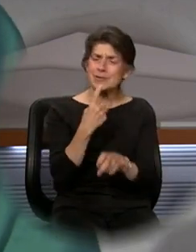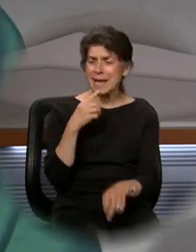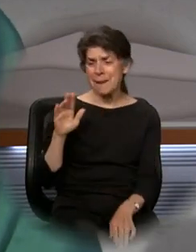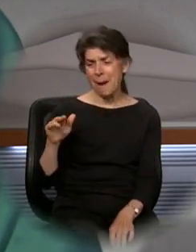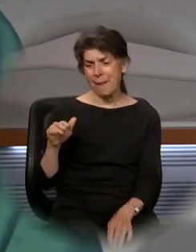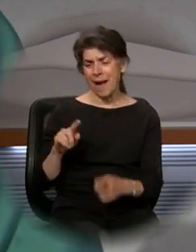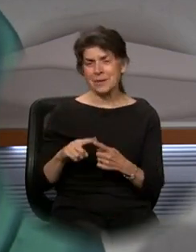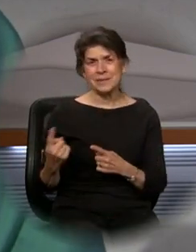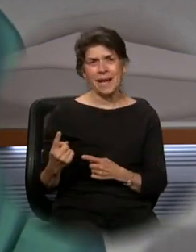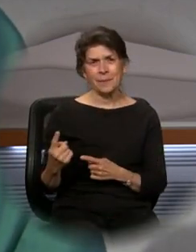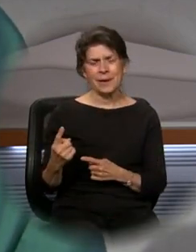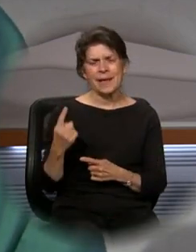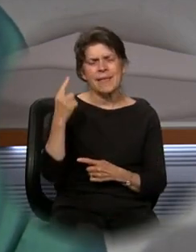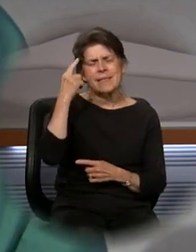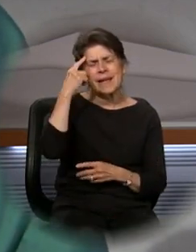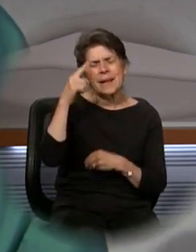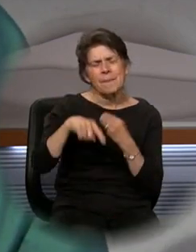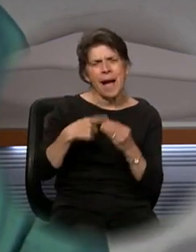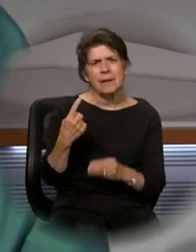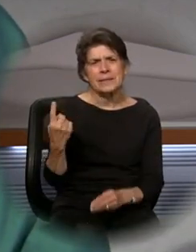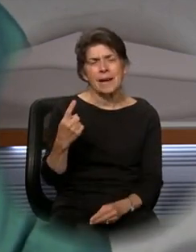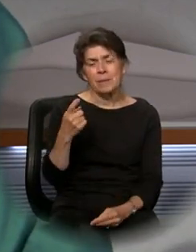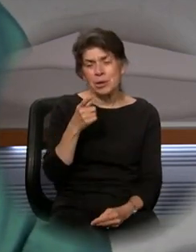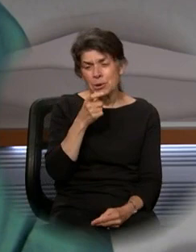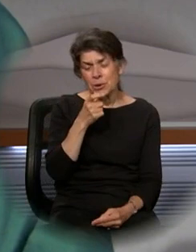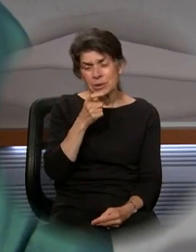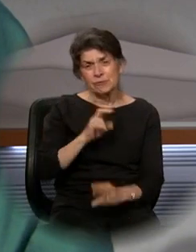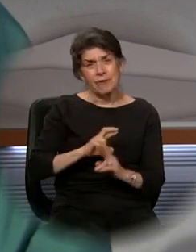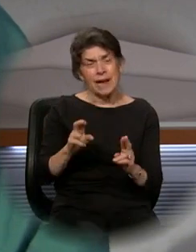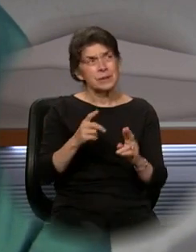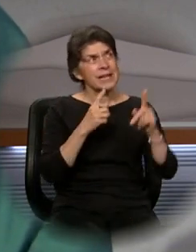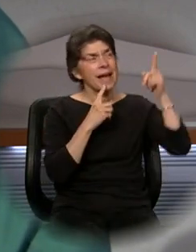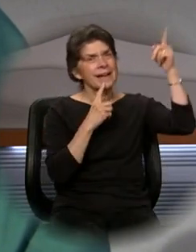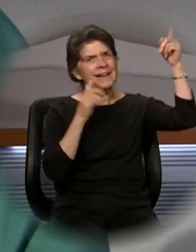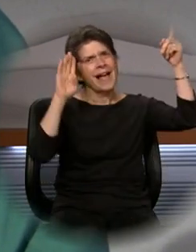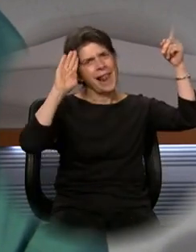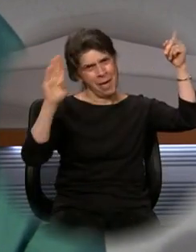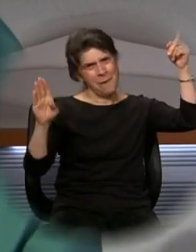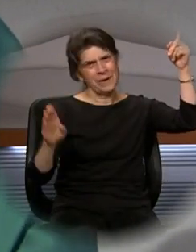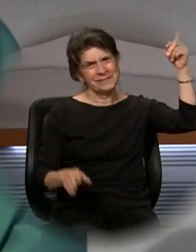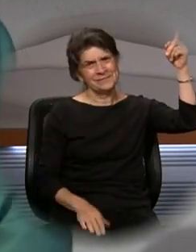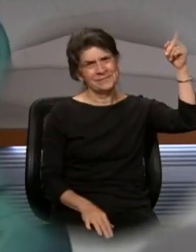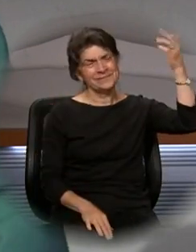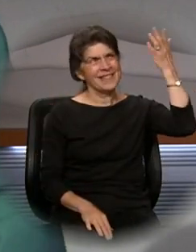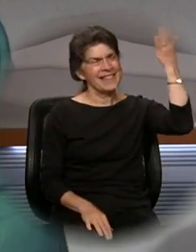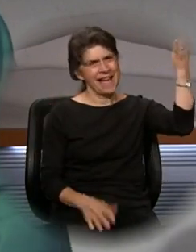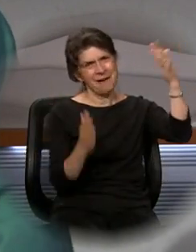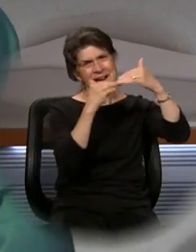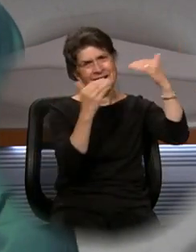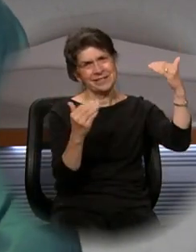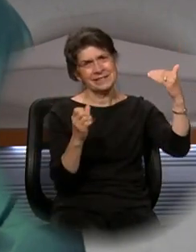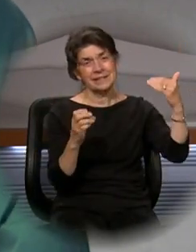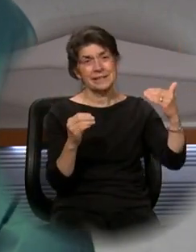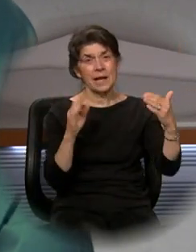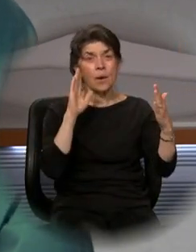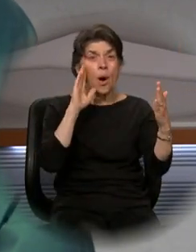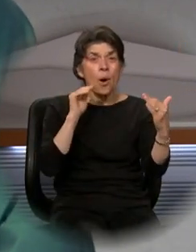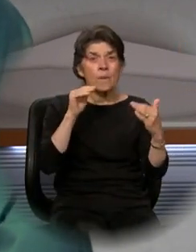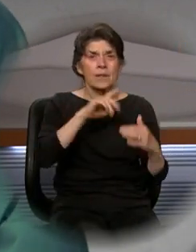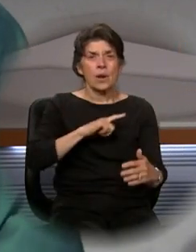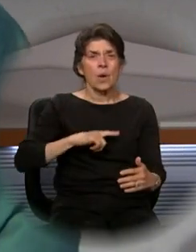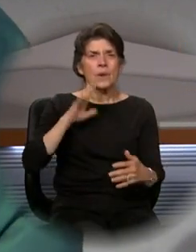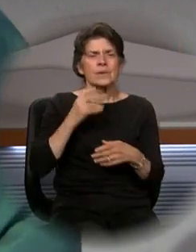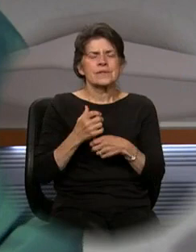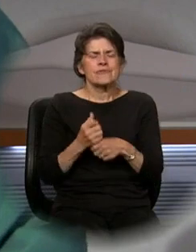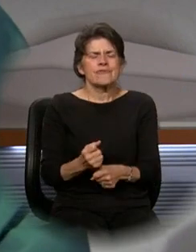someone, just think of who is always ready to say hello in that giftedness of eternal life. So may the Lord strengthen us